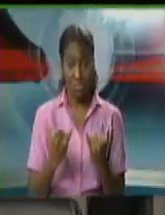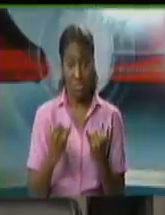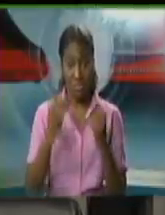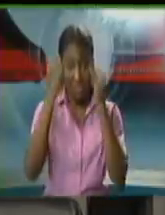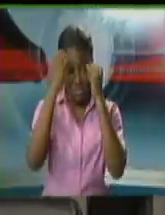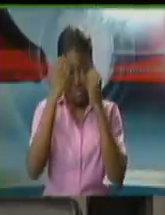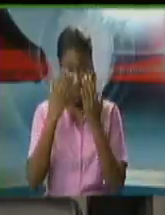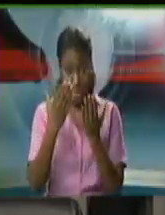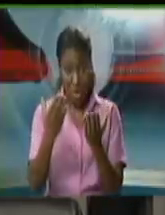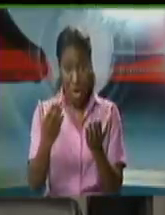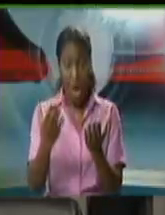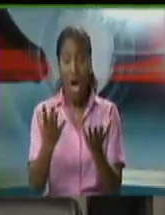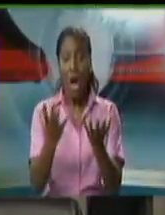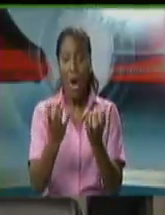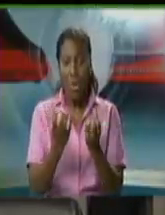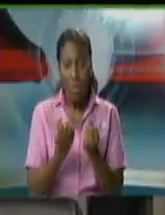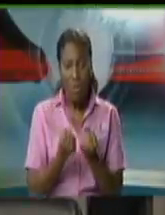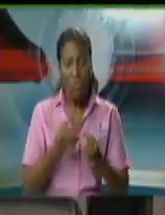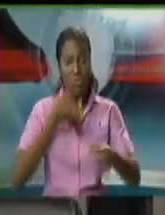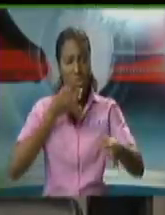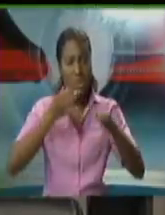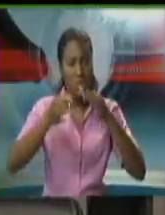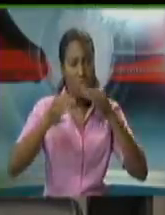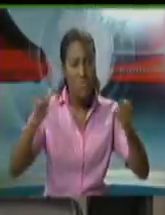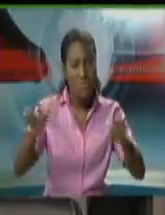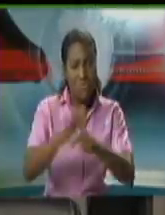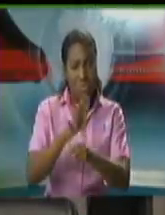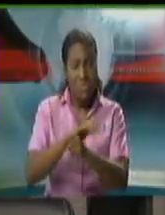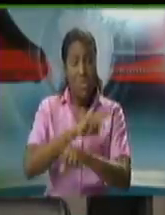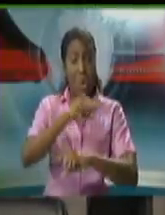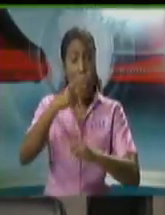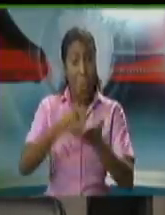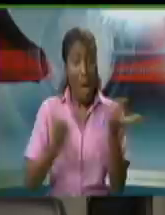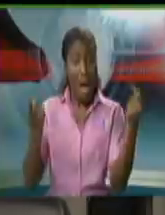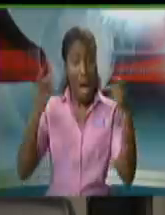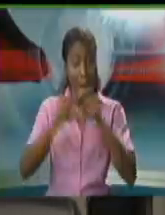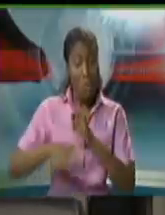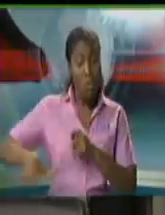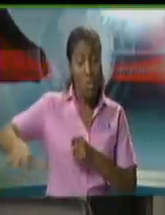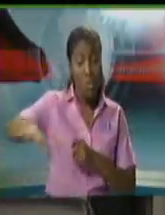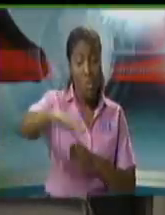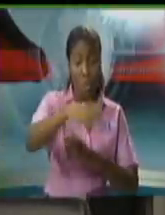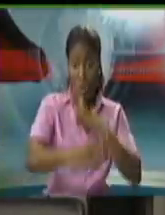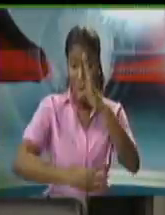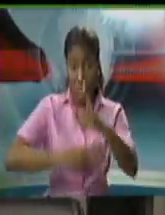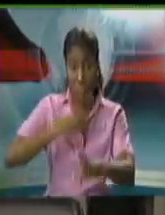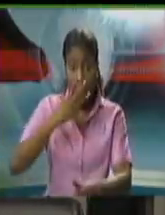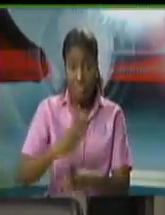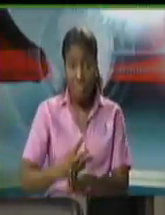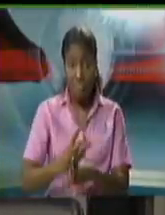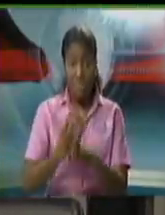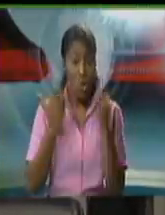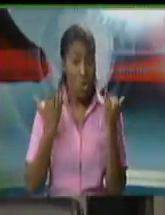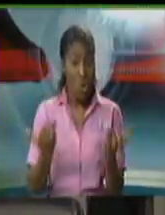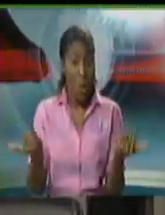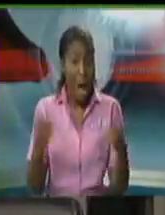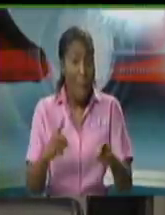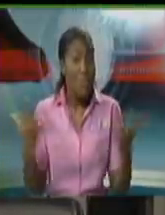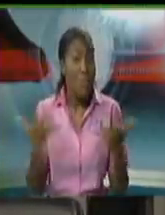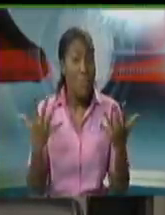normally like to contextualise as to what is happening globally. As we speak, in the world, there are 2